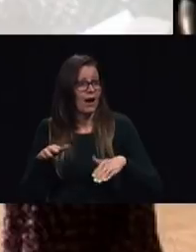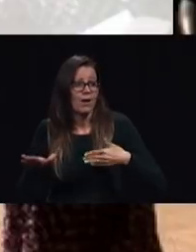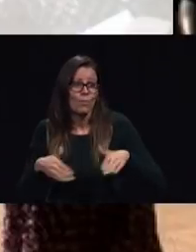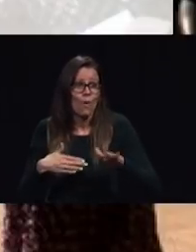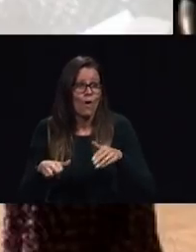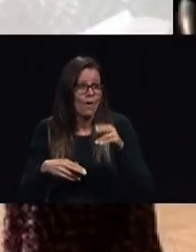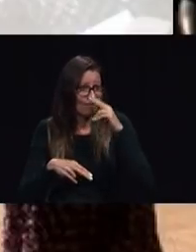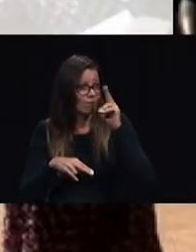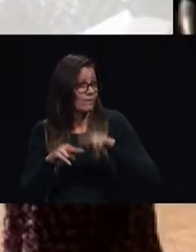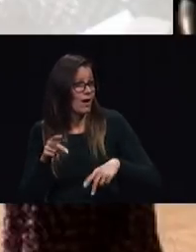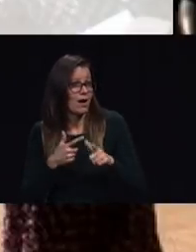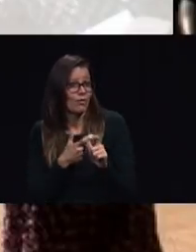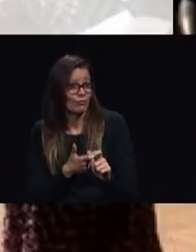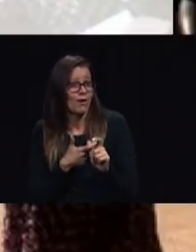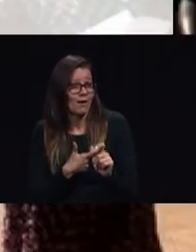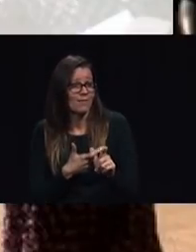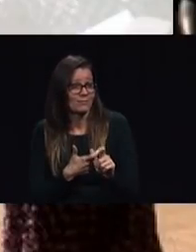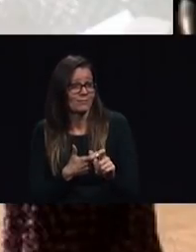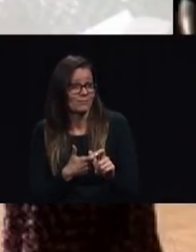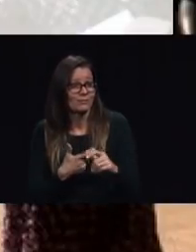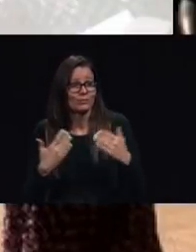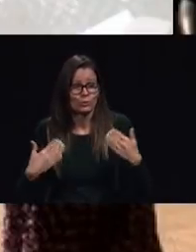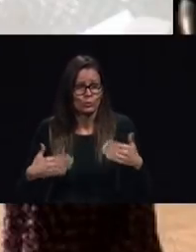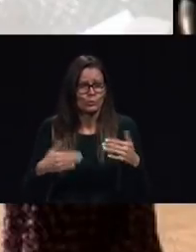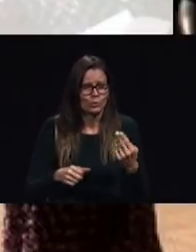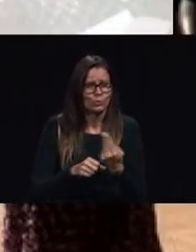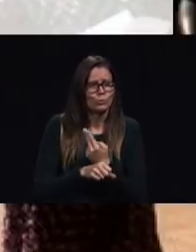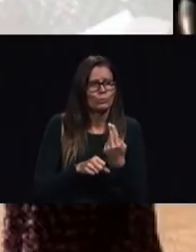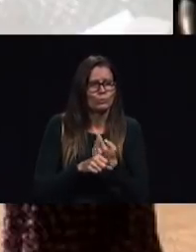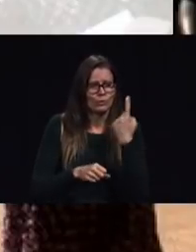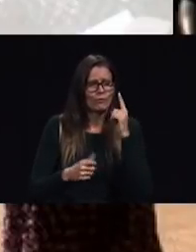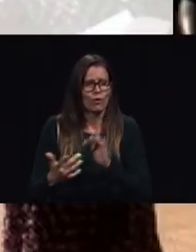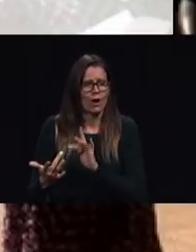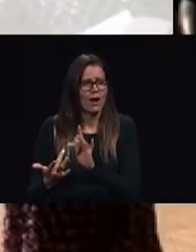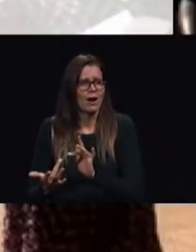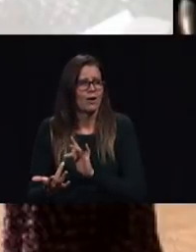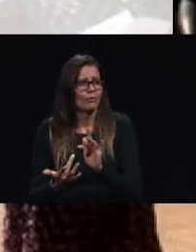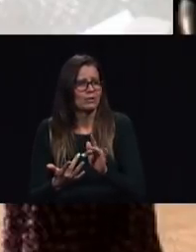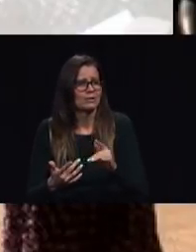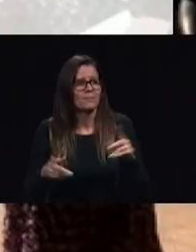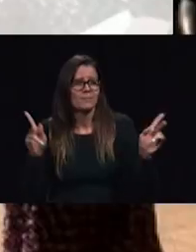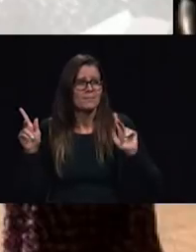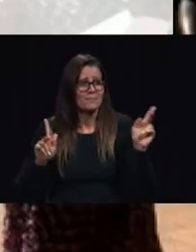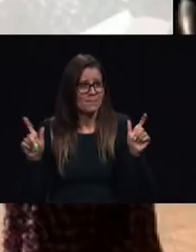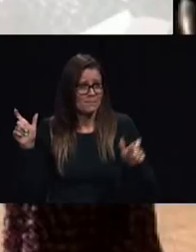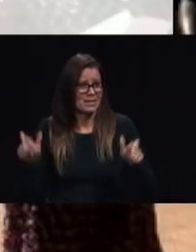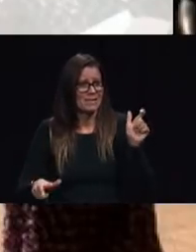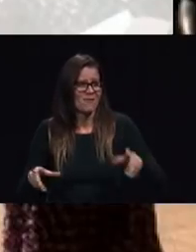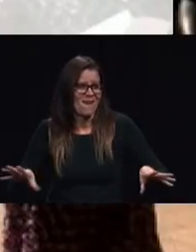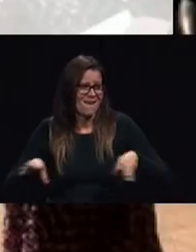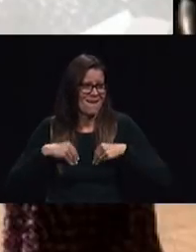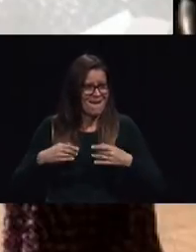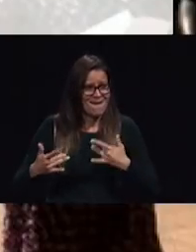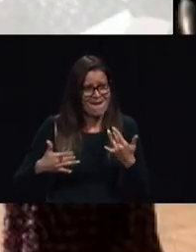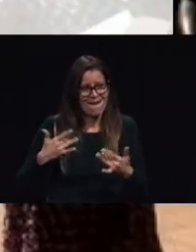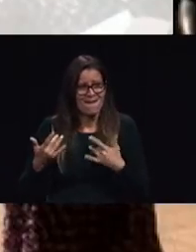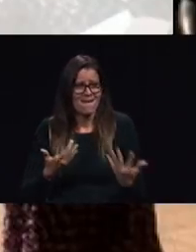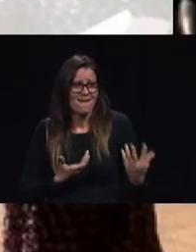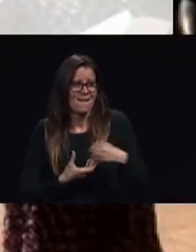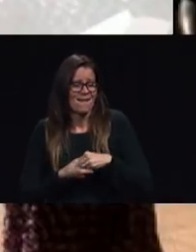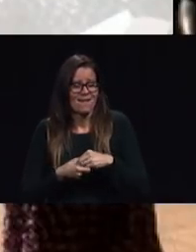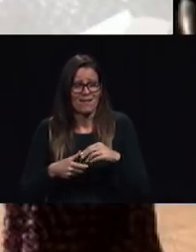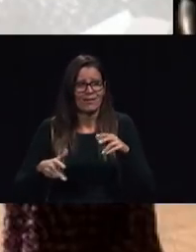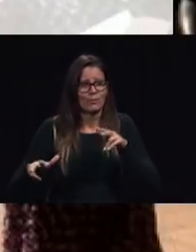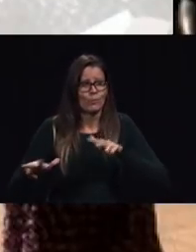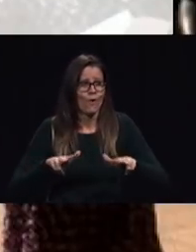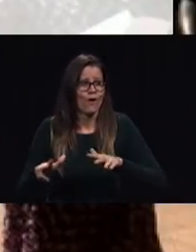conference outreach and this is being received with great joy in that area cooking schools so